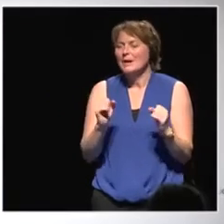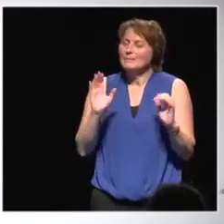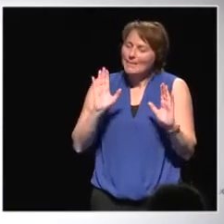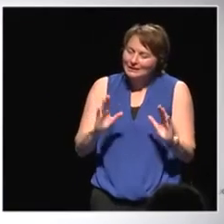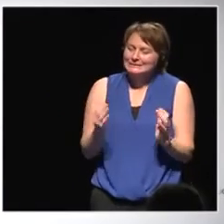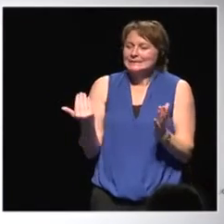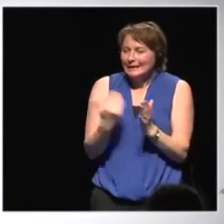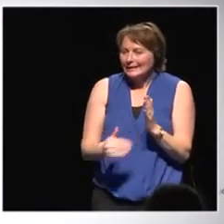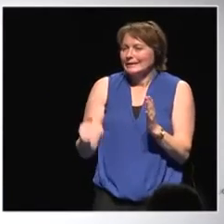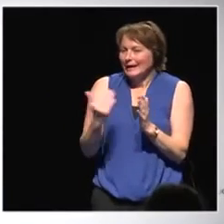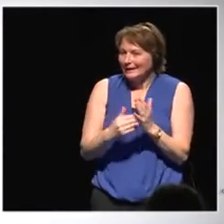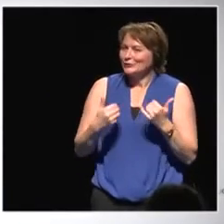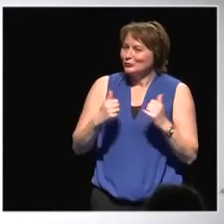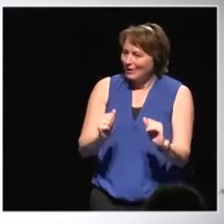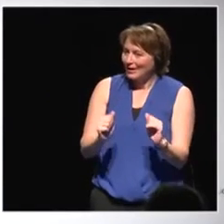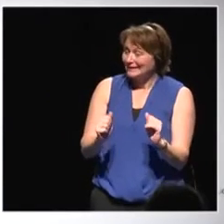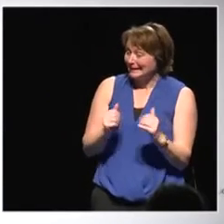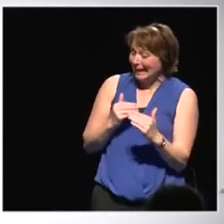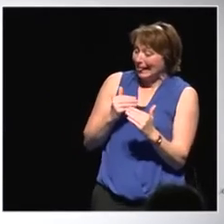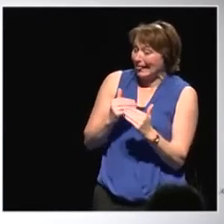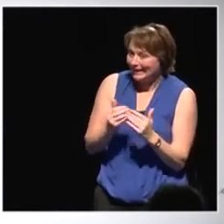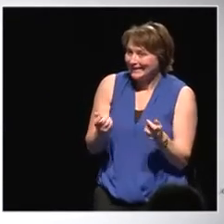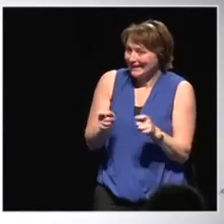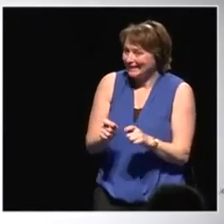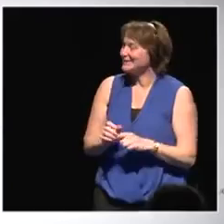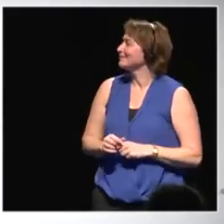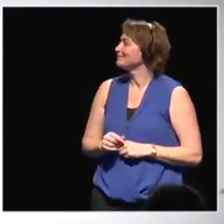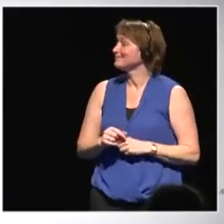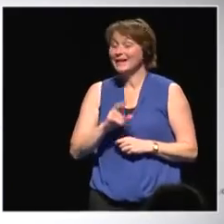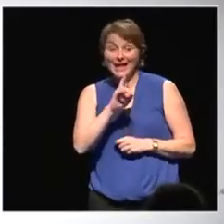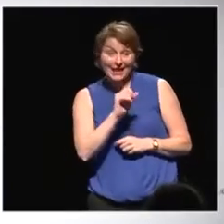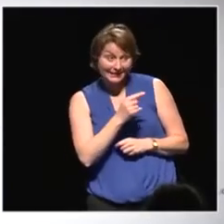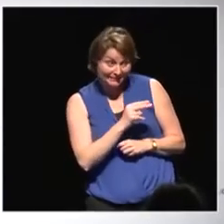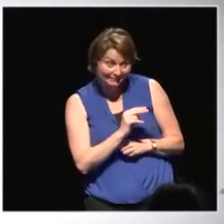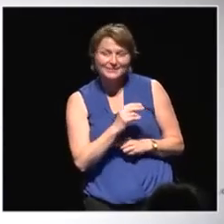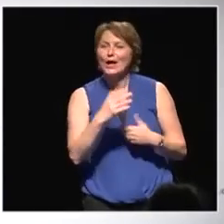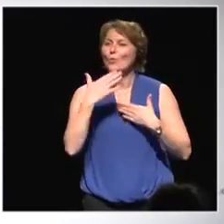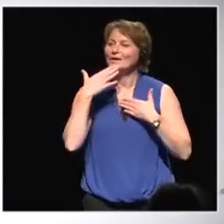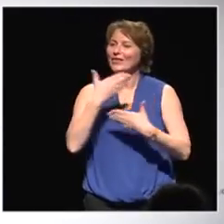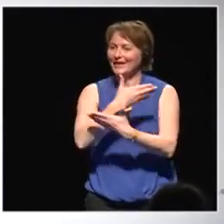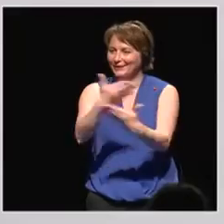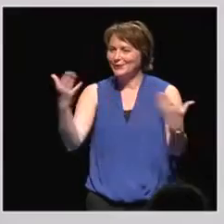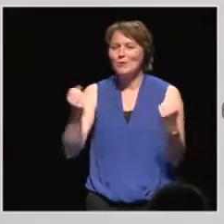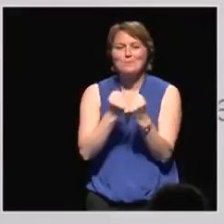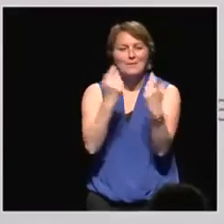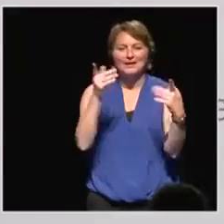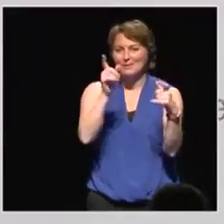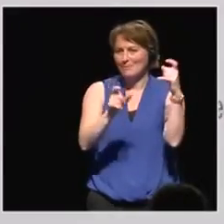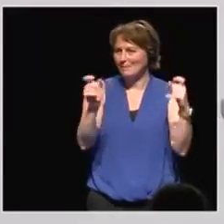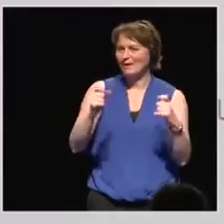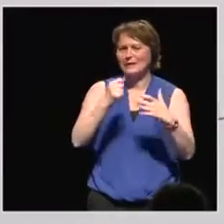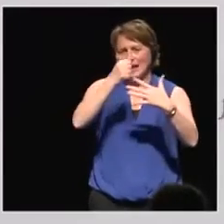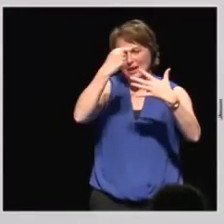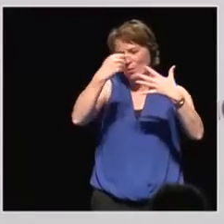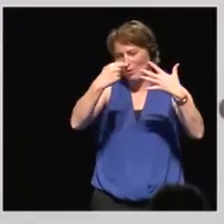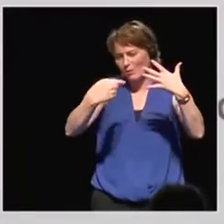We are almost at the end. Helene, for the closing. Exactly. I just wanted to thank you, a lot of people. So, I'm not going to list